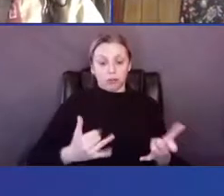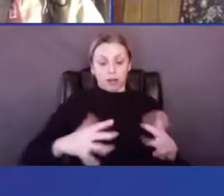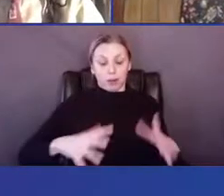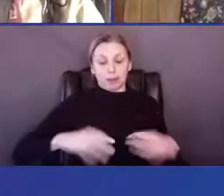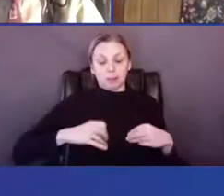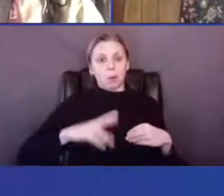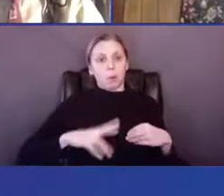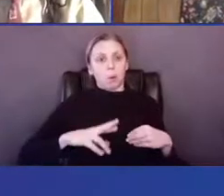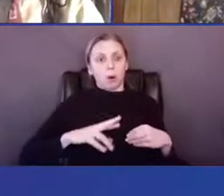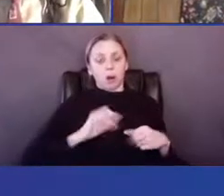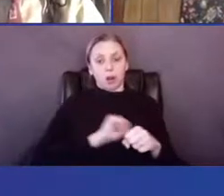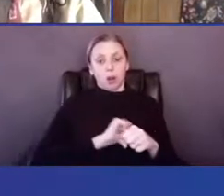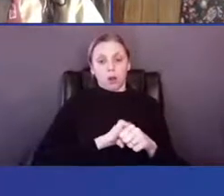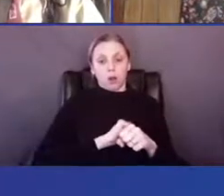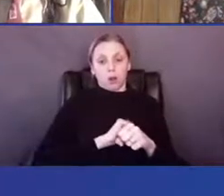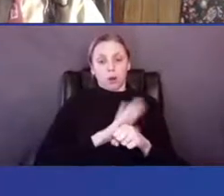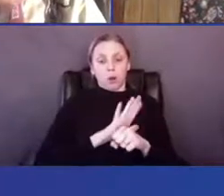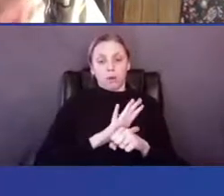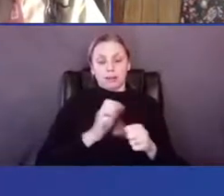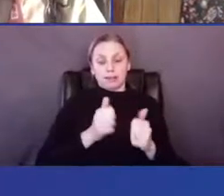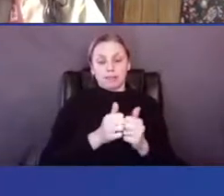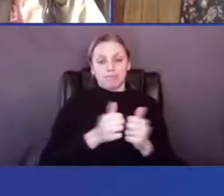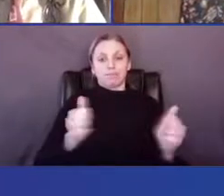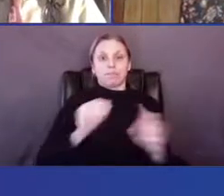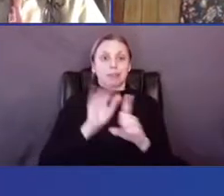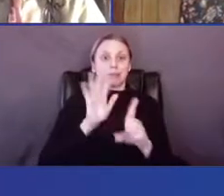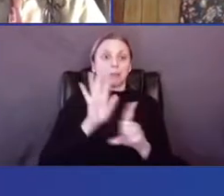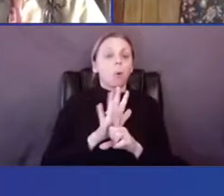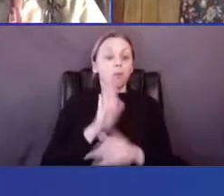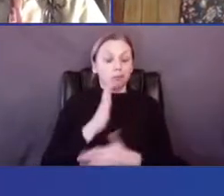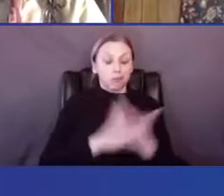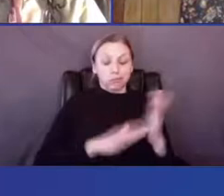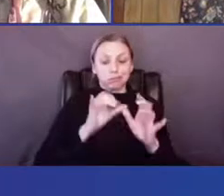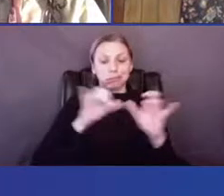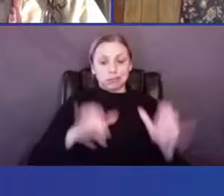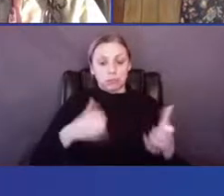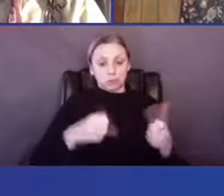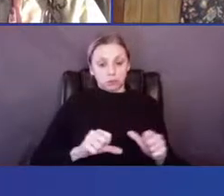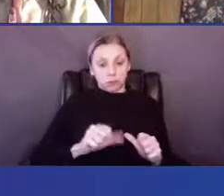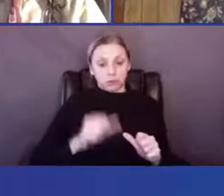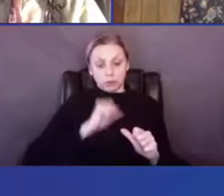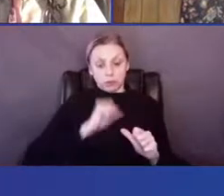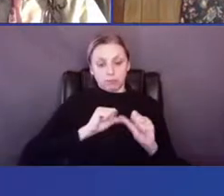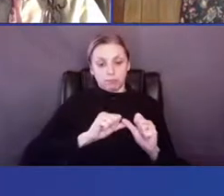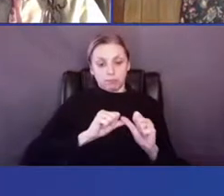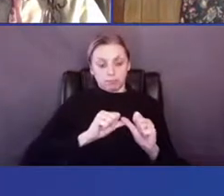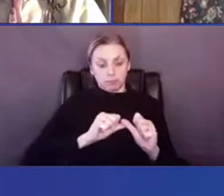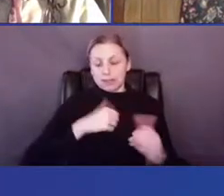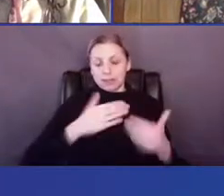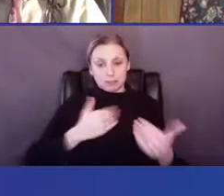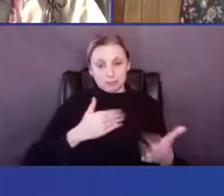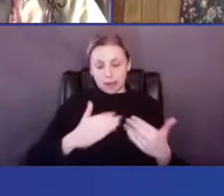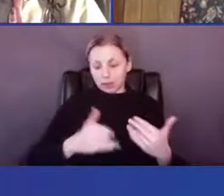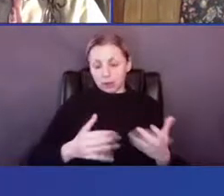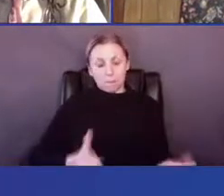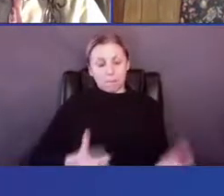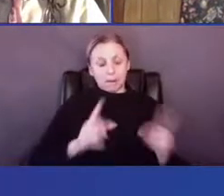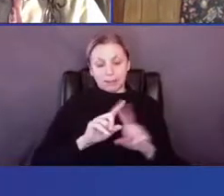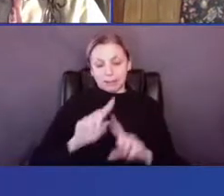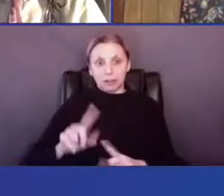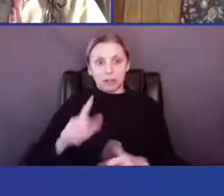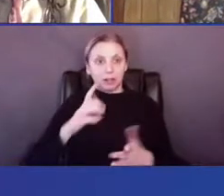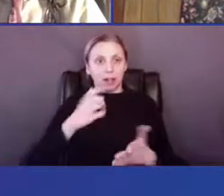exposing some of the systems that have tried to hang on despite, um, economic, robust economic investment?